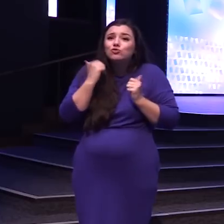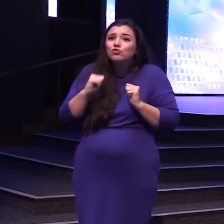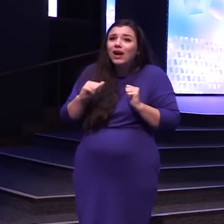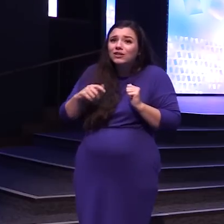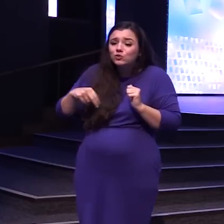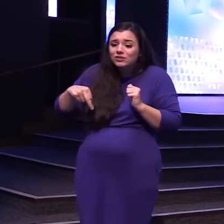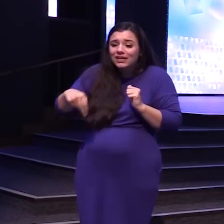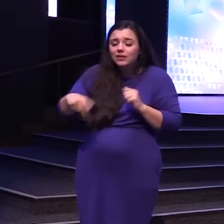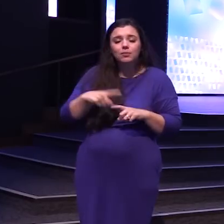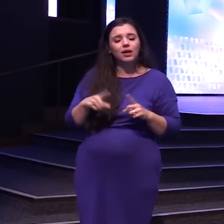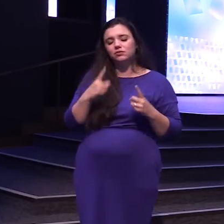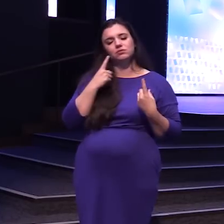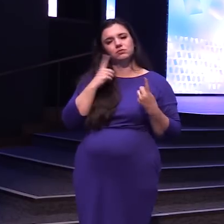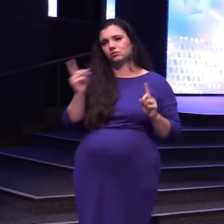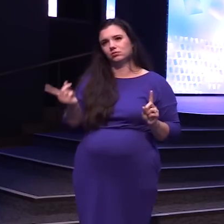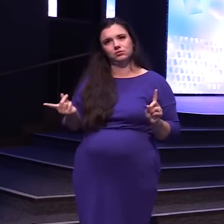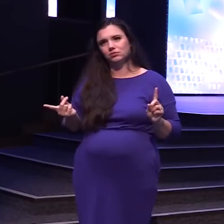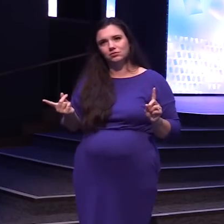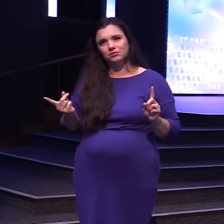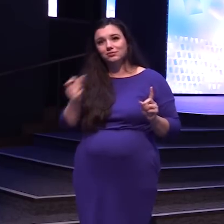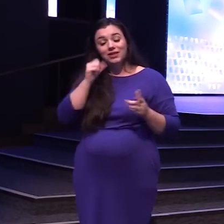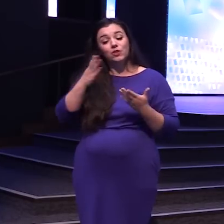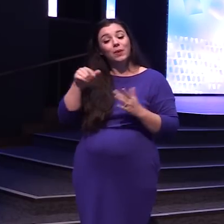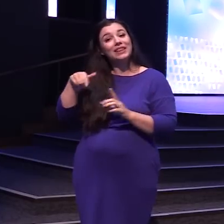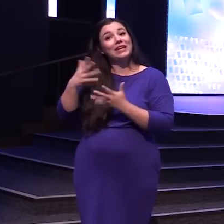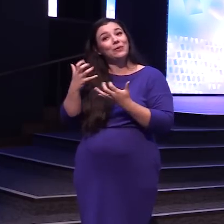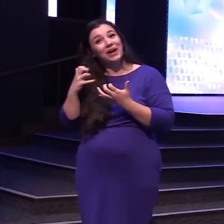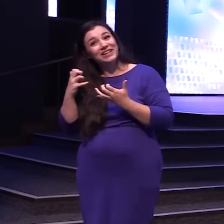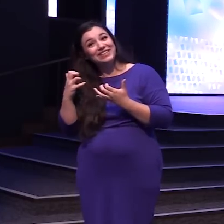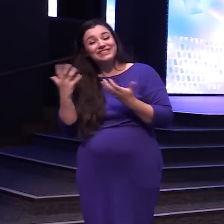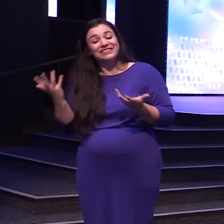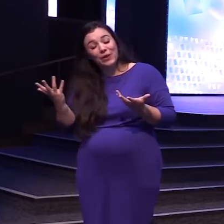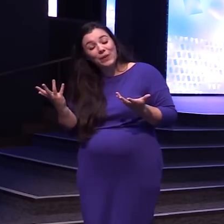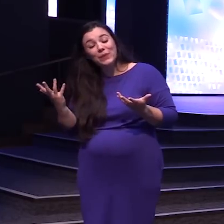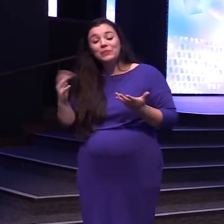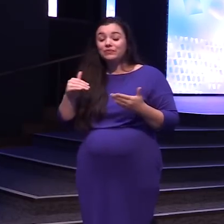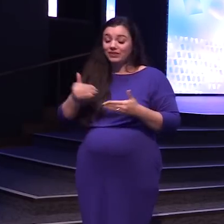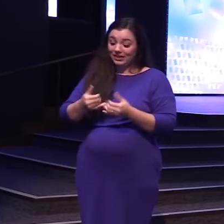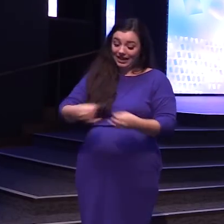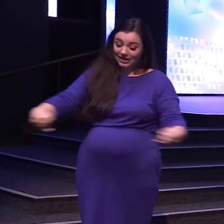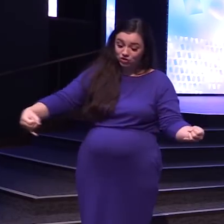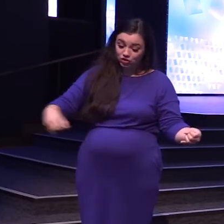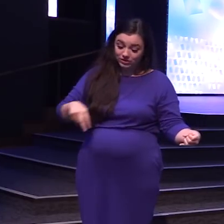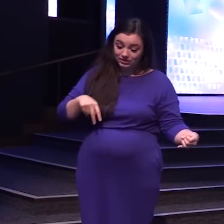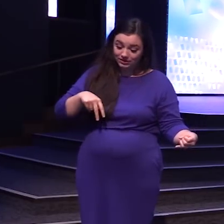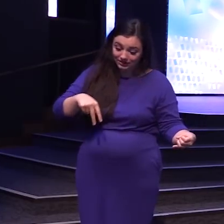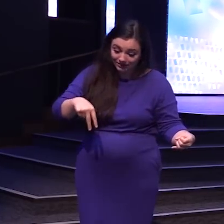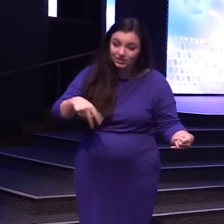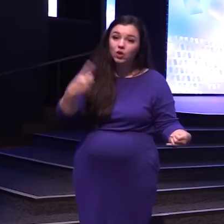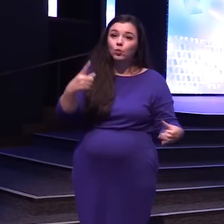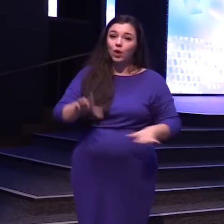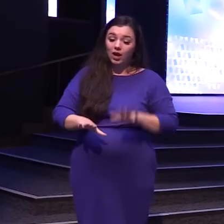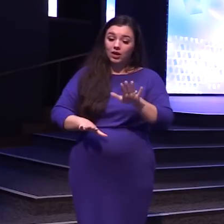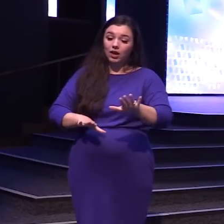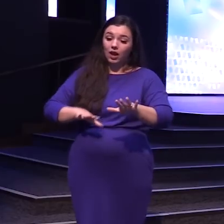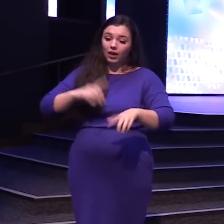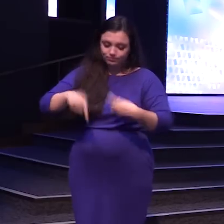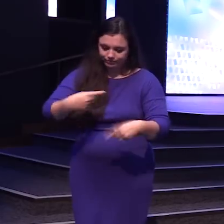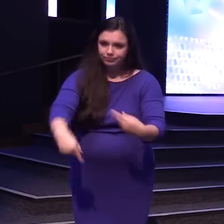steps But it didn't happen Not the way he wanted it to So he gets to the edge And y'all Takes one step And